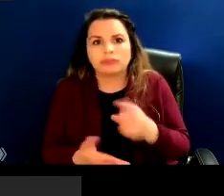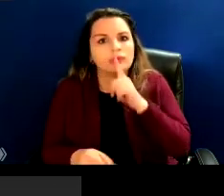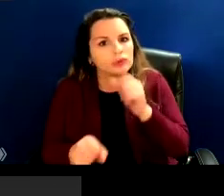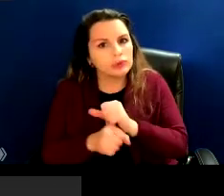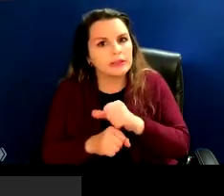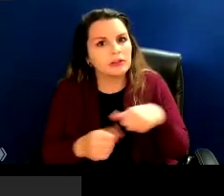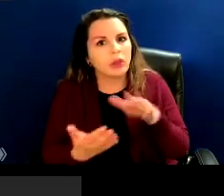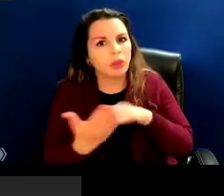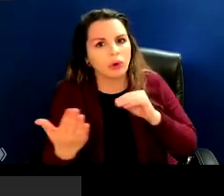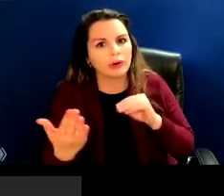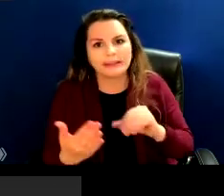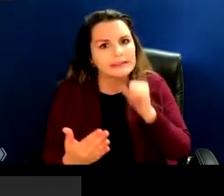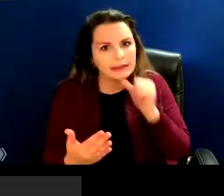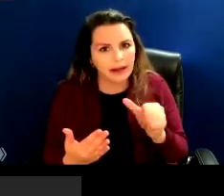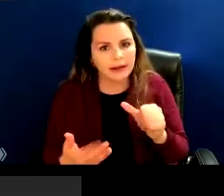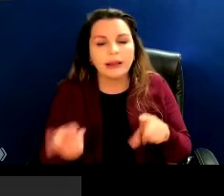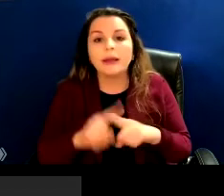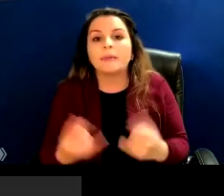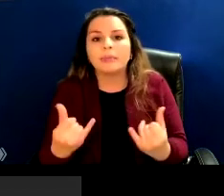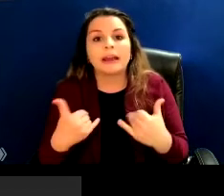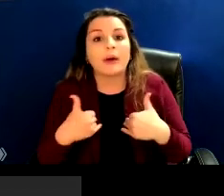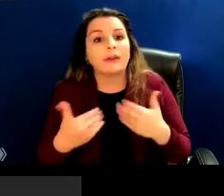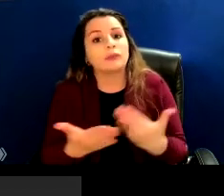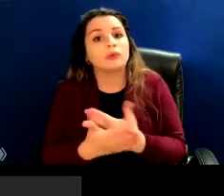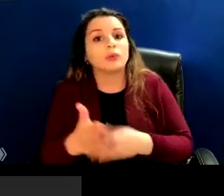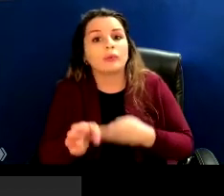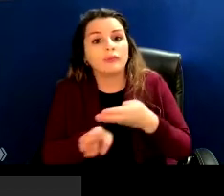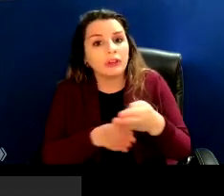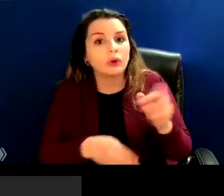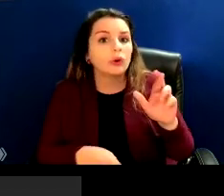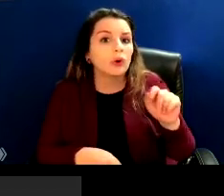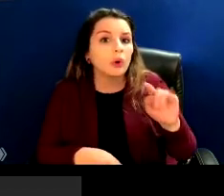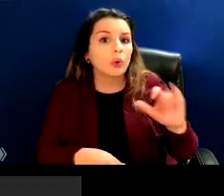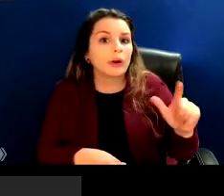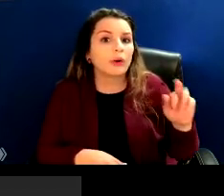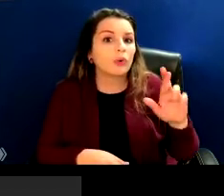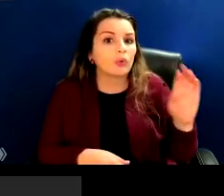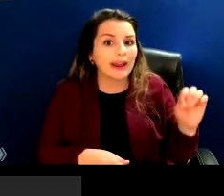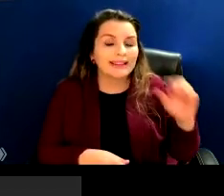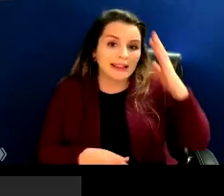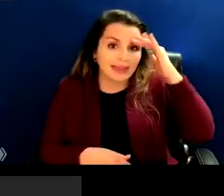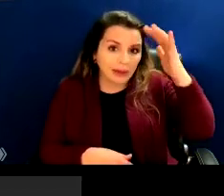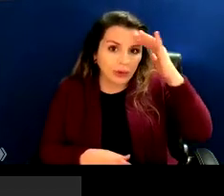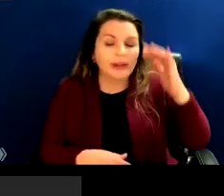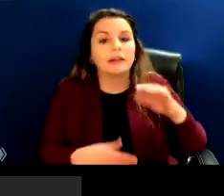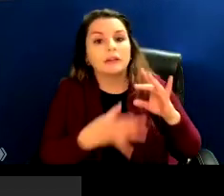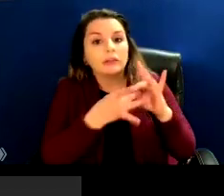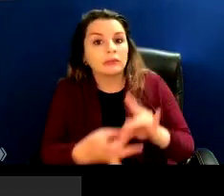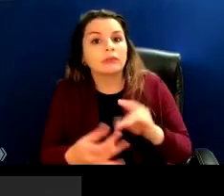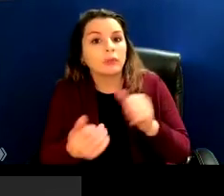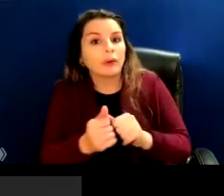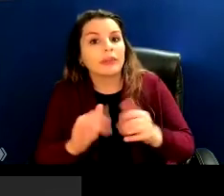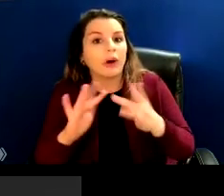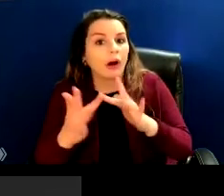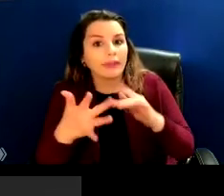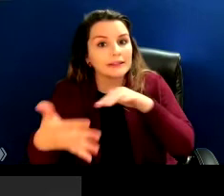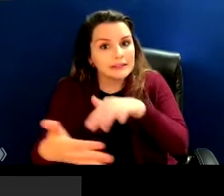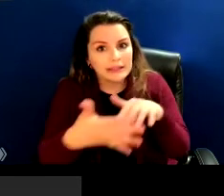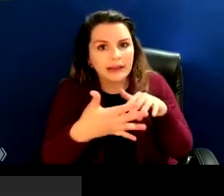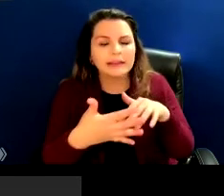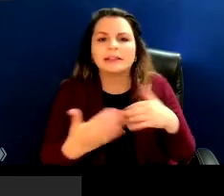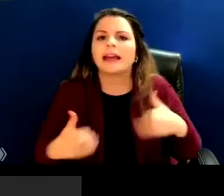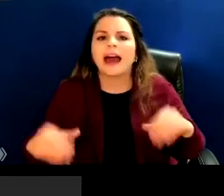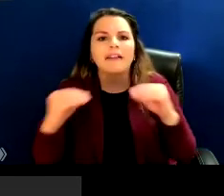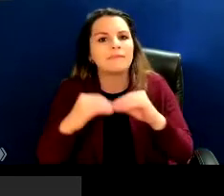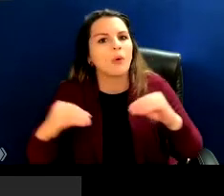field of critical race and digital studies of critical Internet studies. You know, we're so much